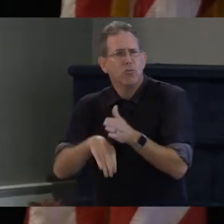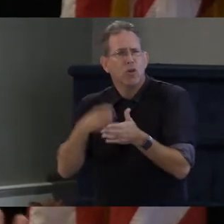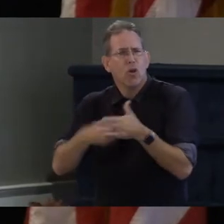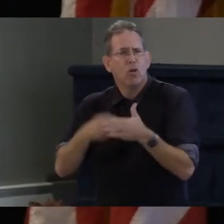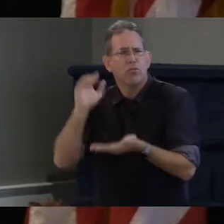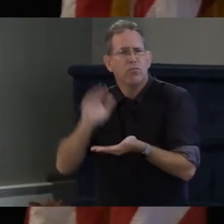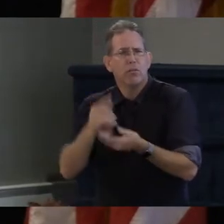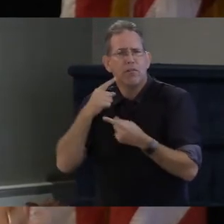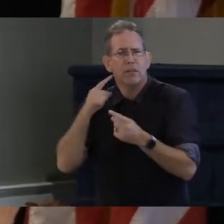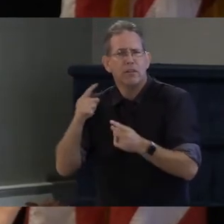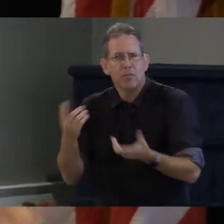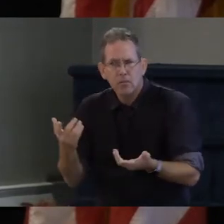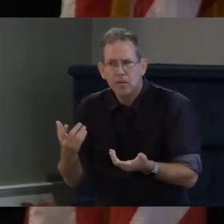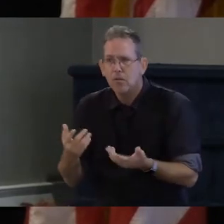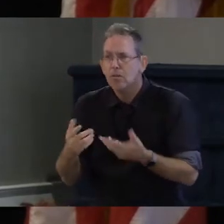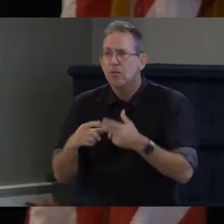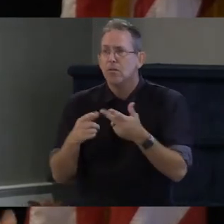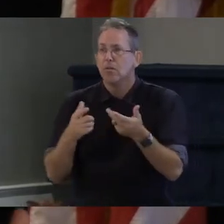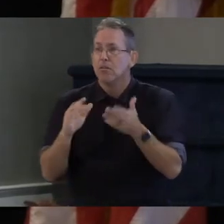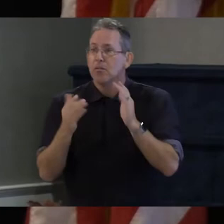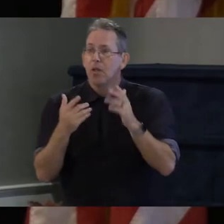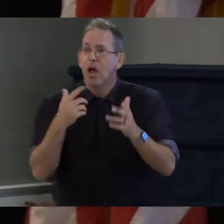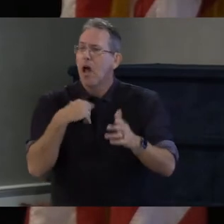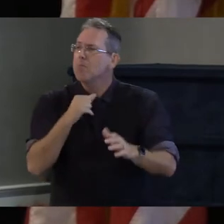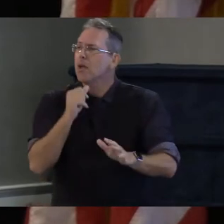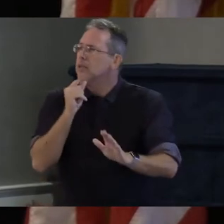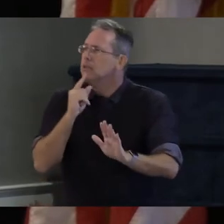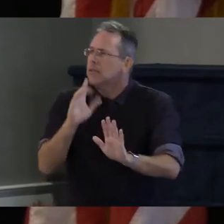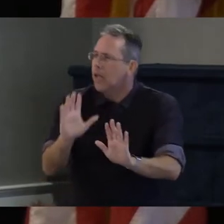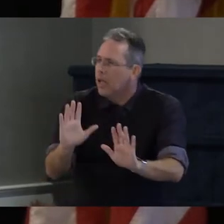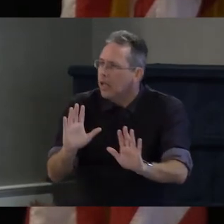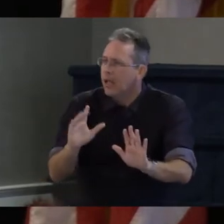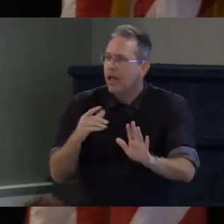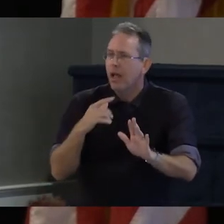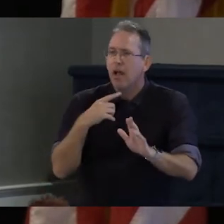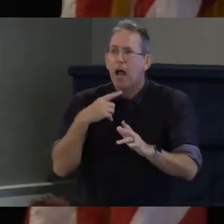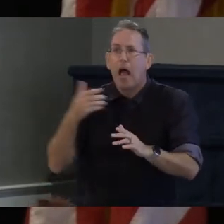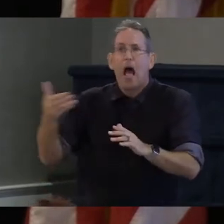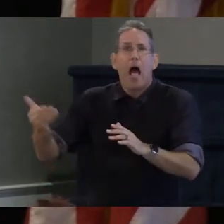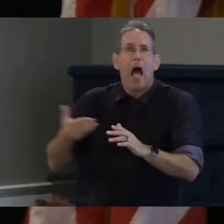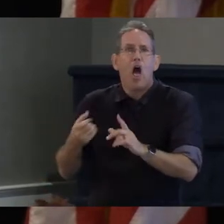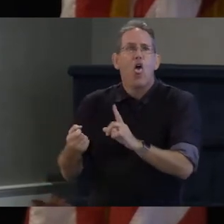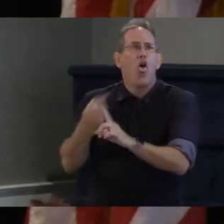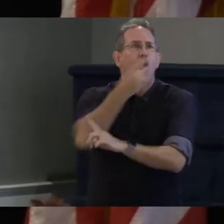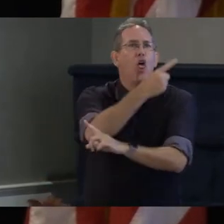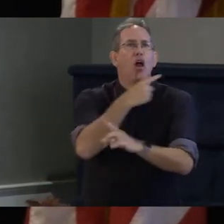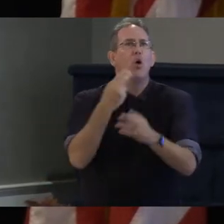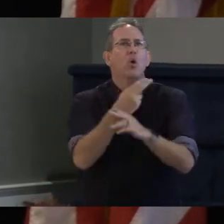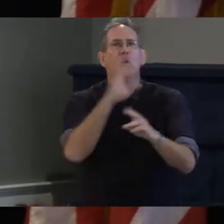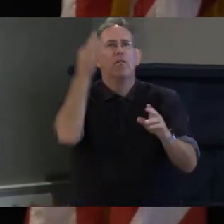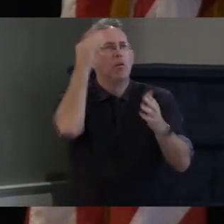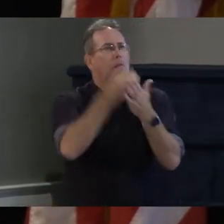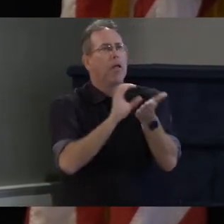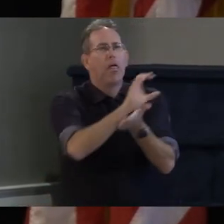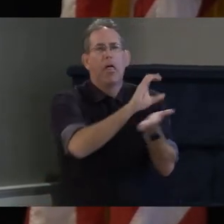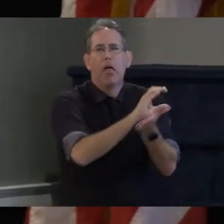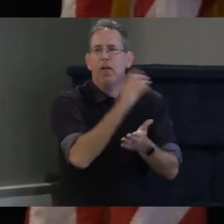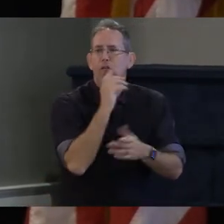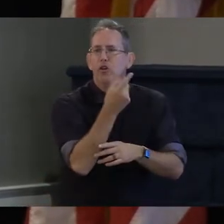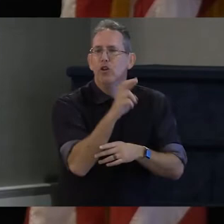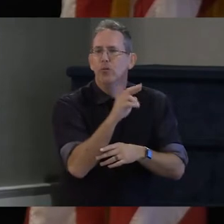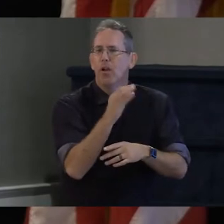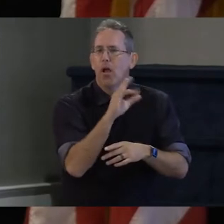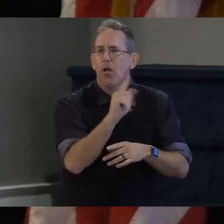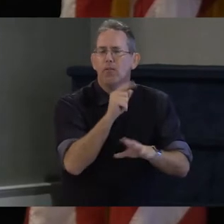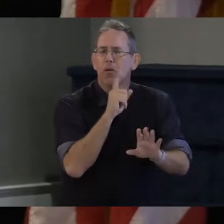now I'm not saying we should just hire rando Uber drivers we need to have a certification program where